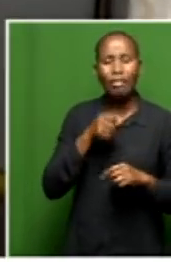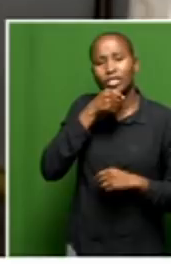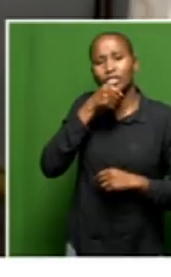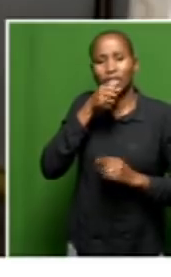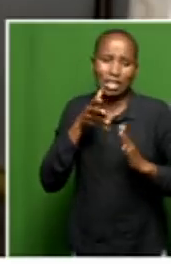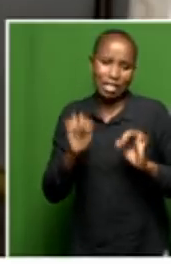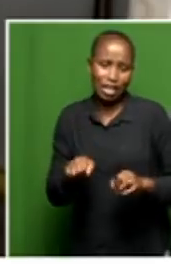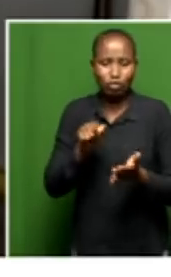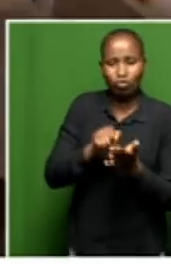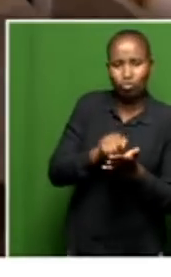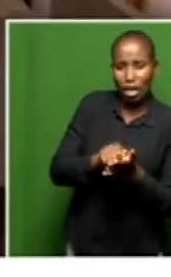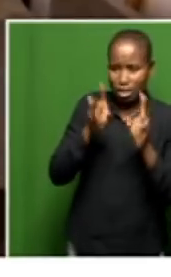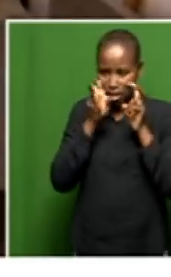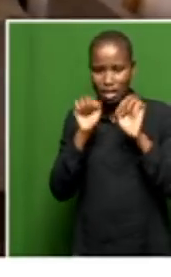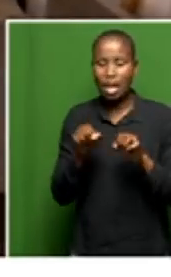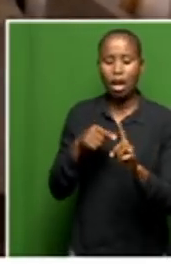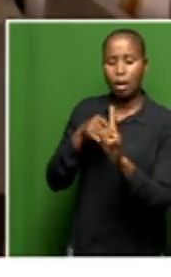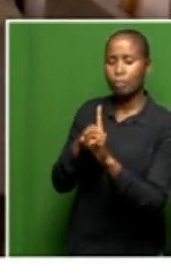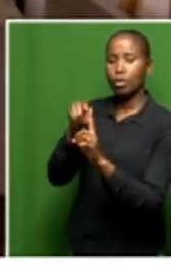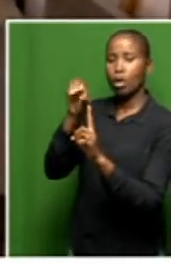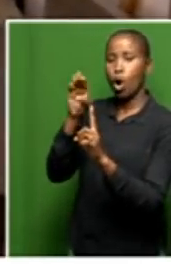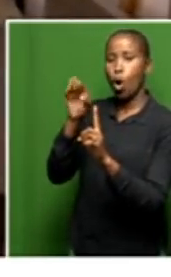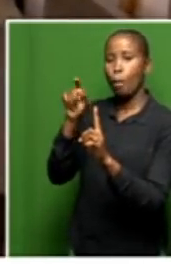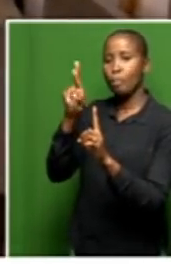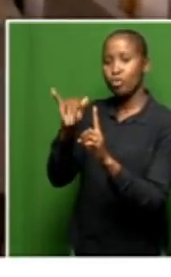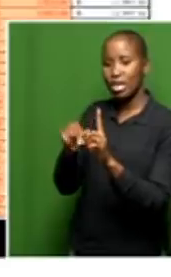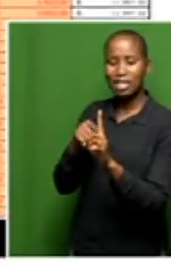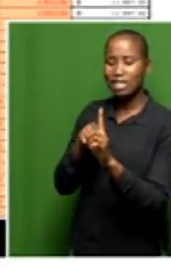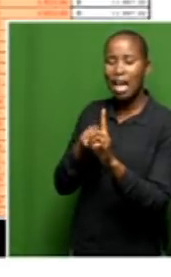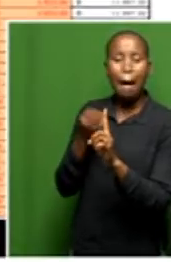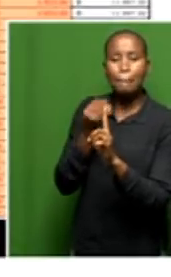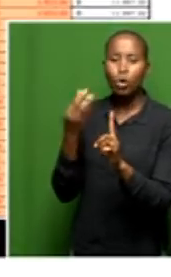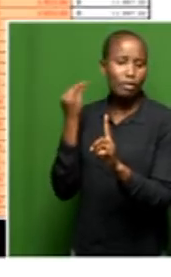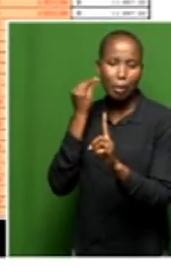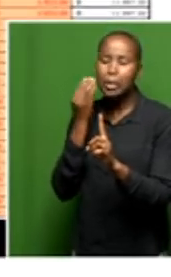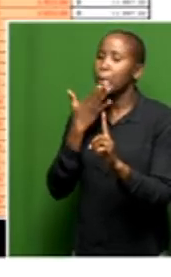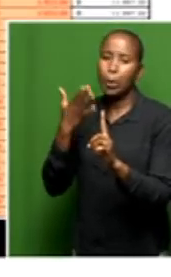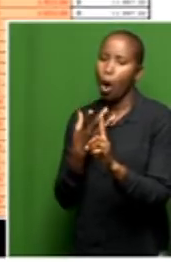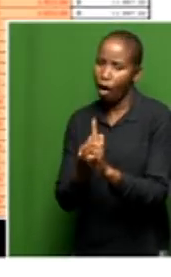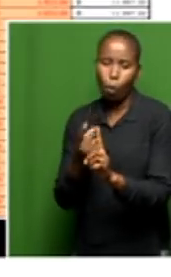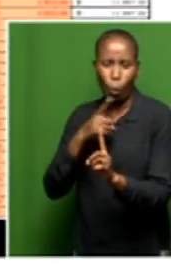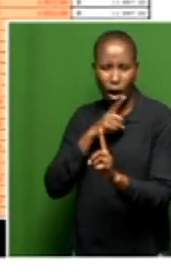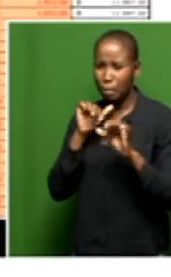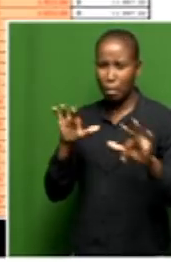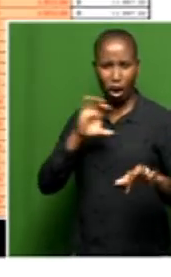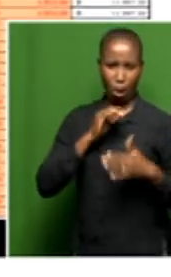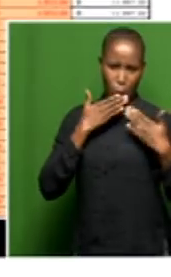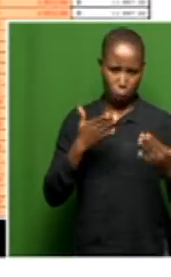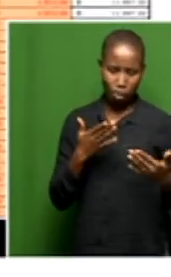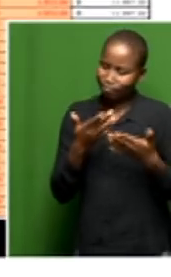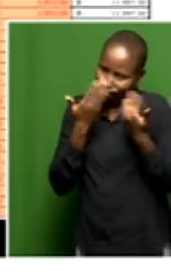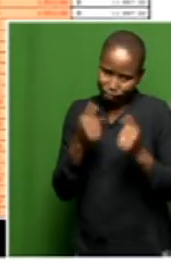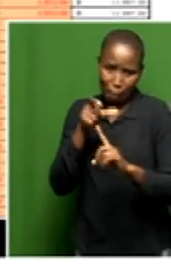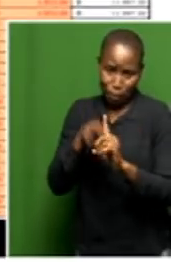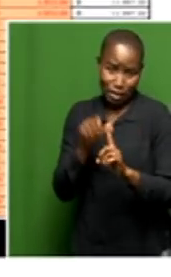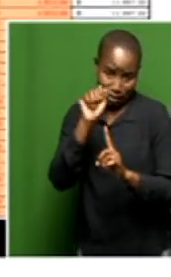Aubrey, who was showing us around, didn't have much information as to why it's not being occupied. It was that,